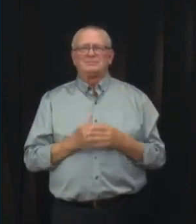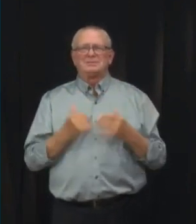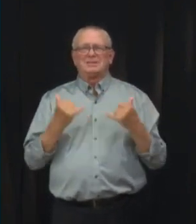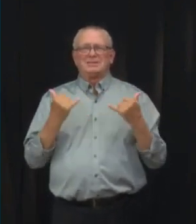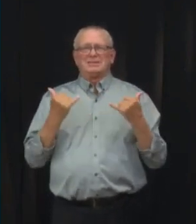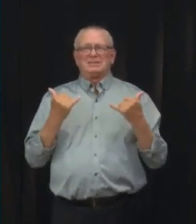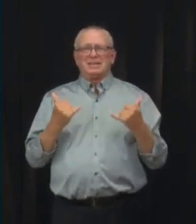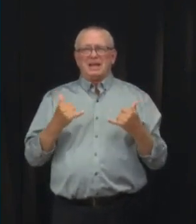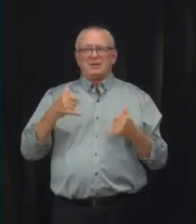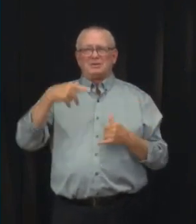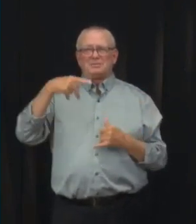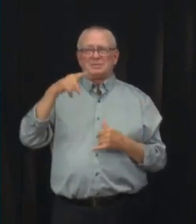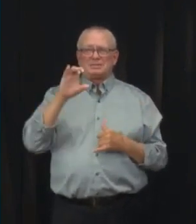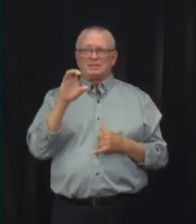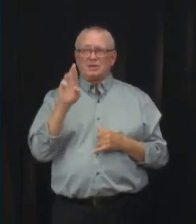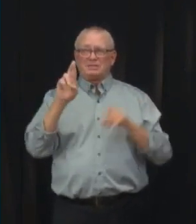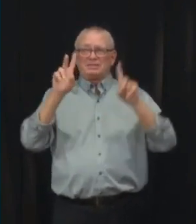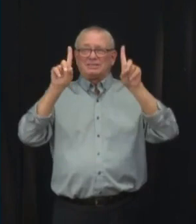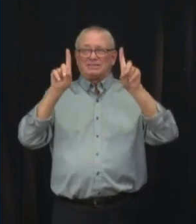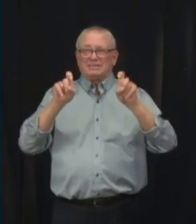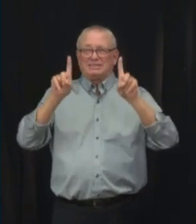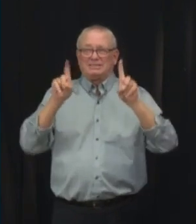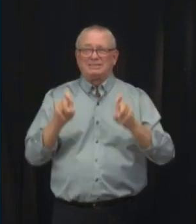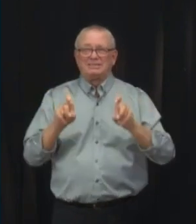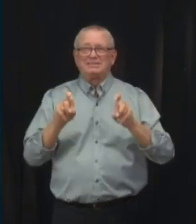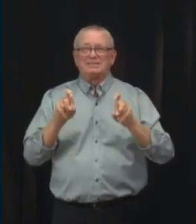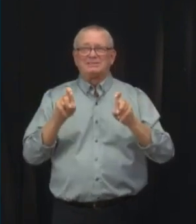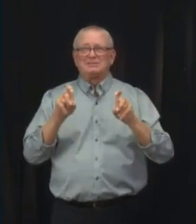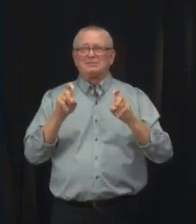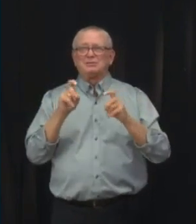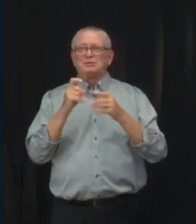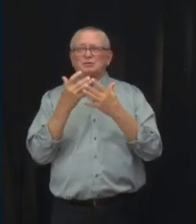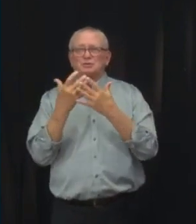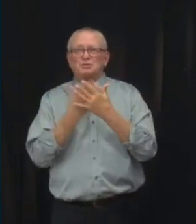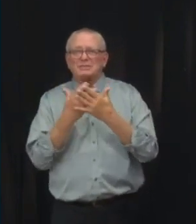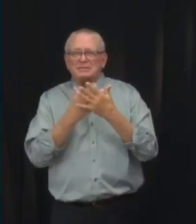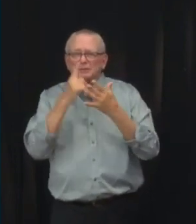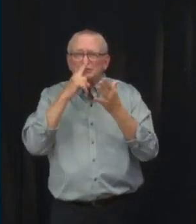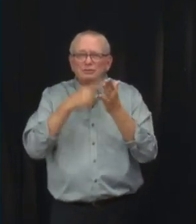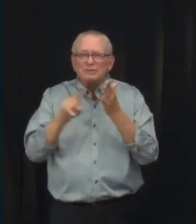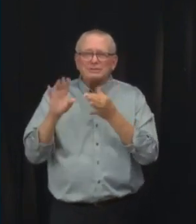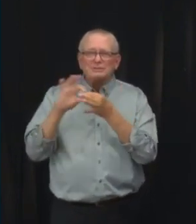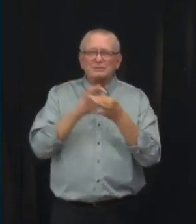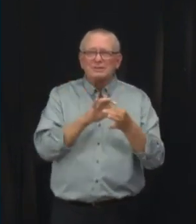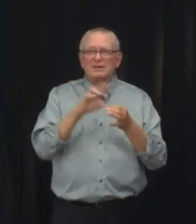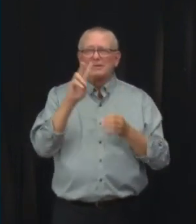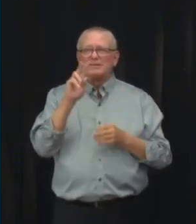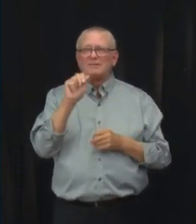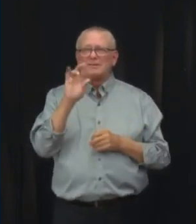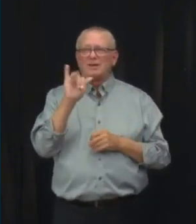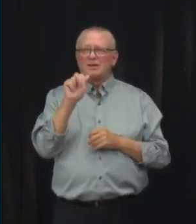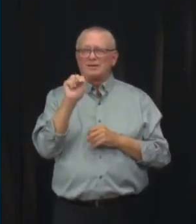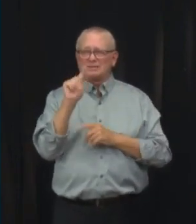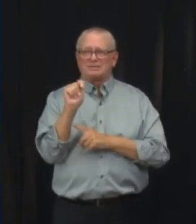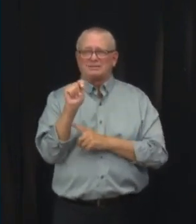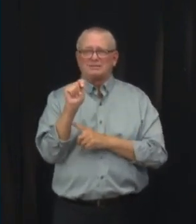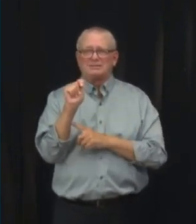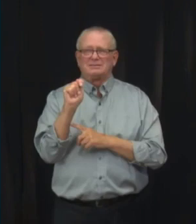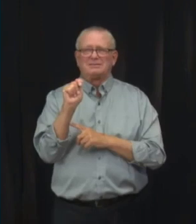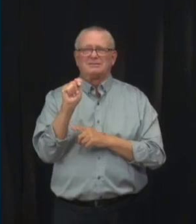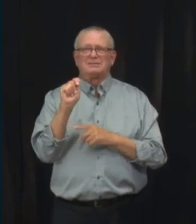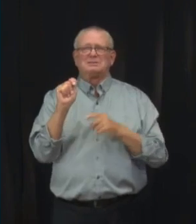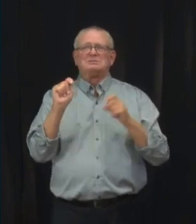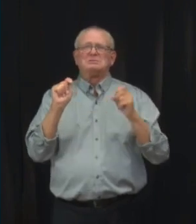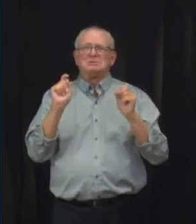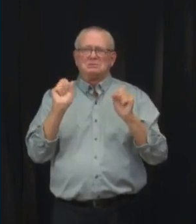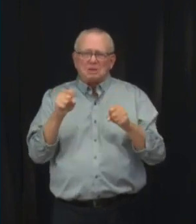screened for variants of concern, and our variant screening and sequencing for genomic surveillance picks up variants and sub-variants,